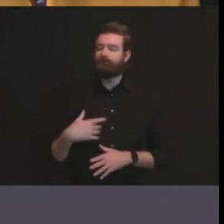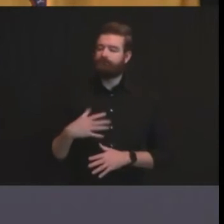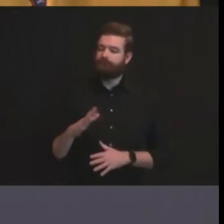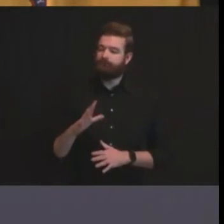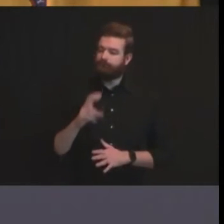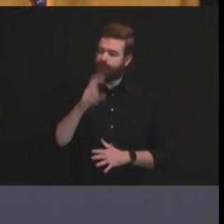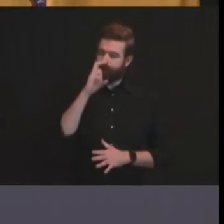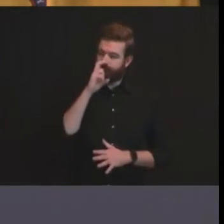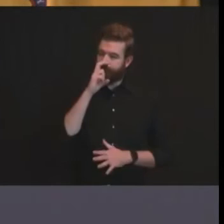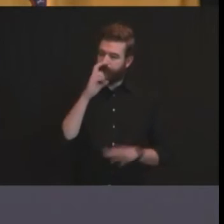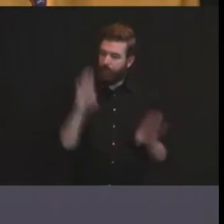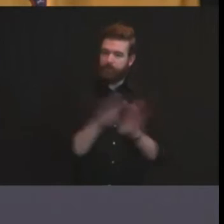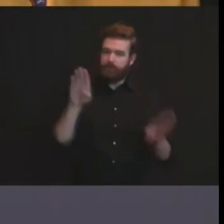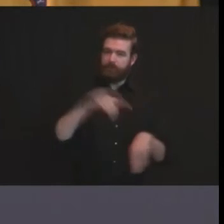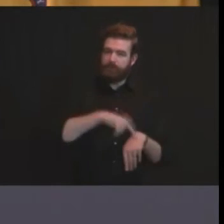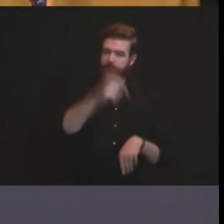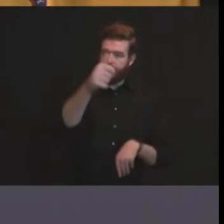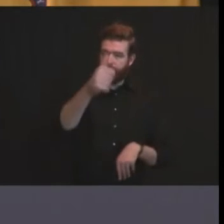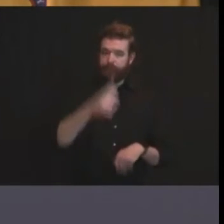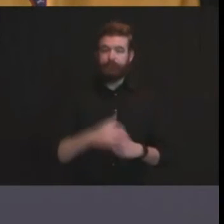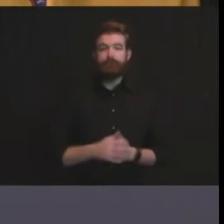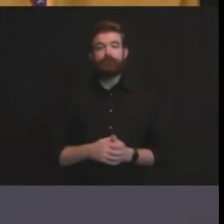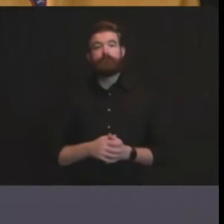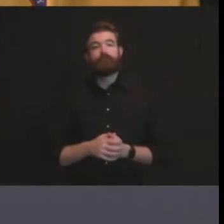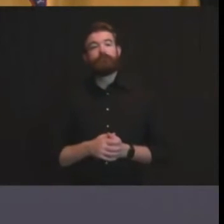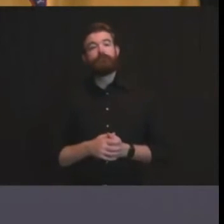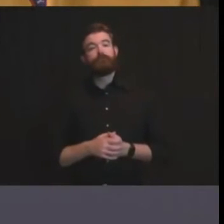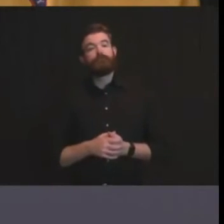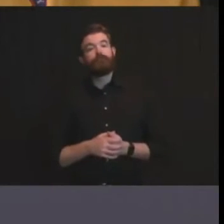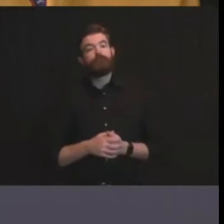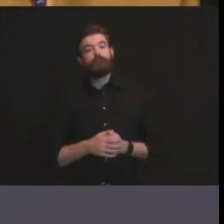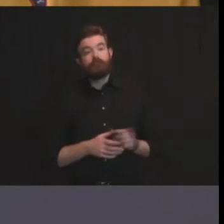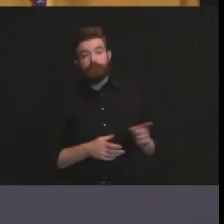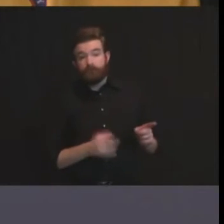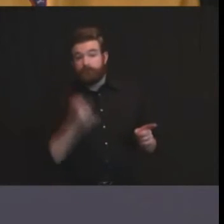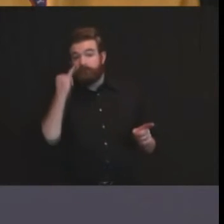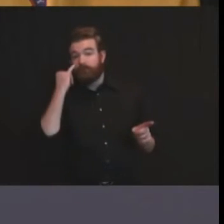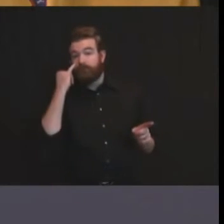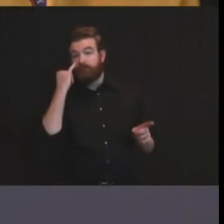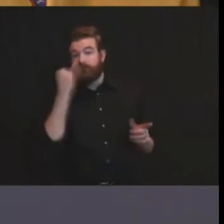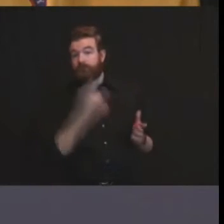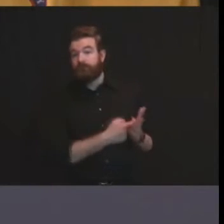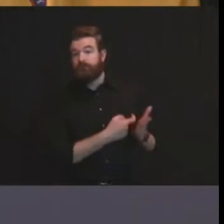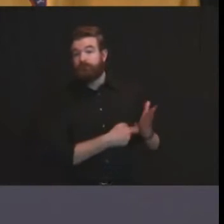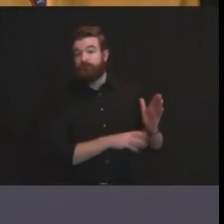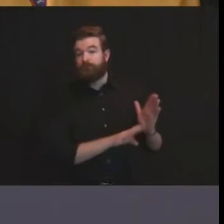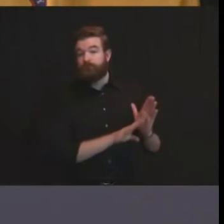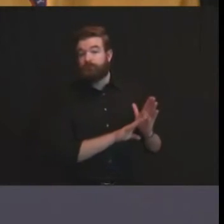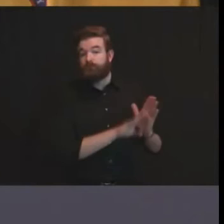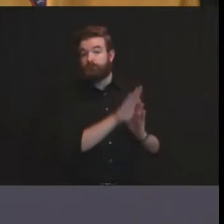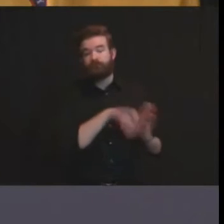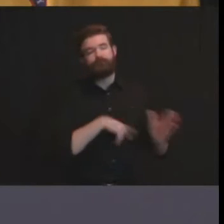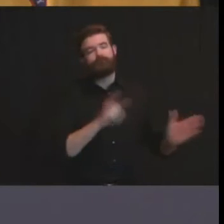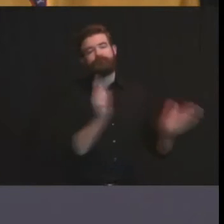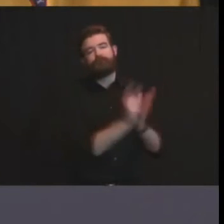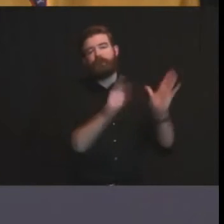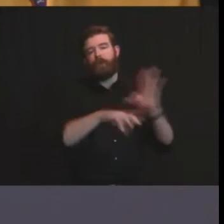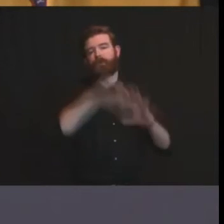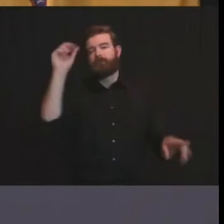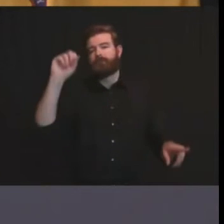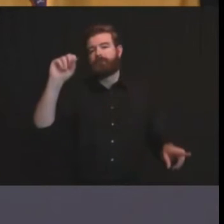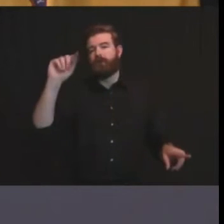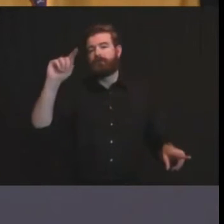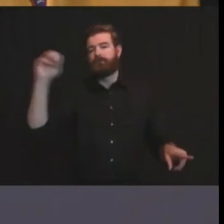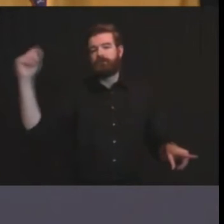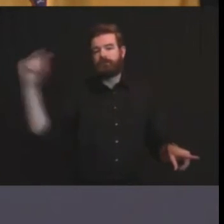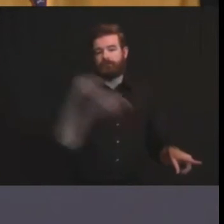interstate indoor sports we're pushing back njsia is actually pushing back the the winter season we're in a